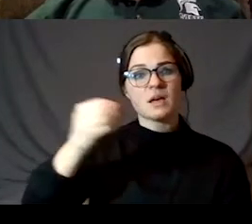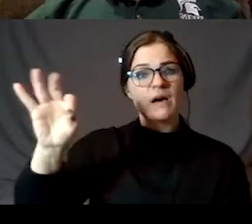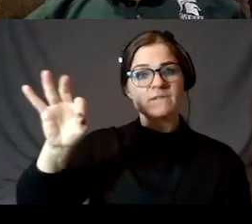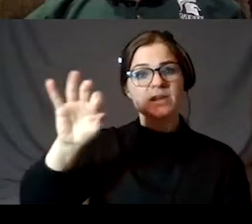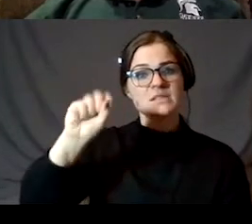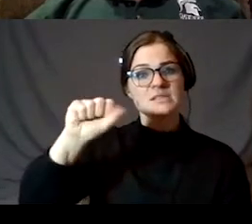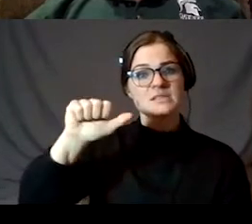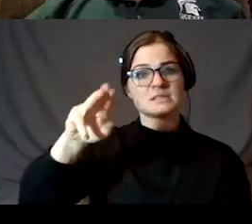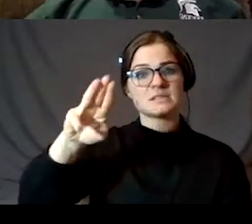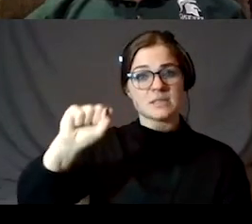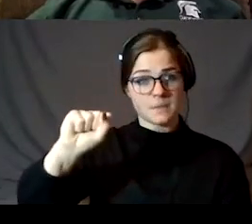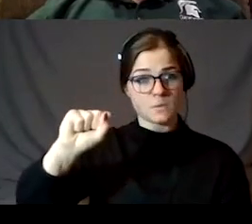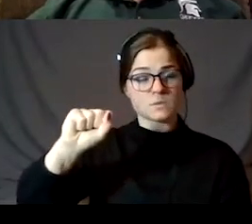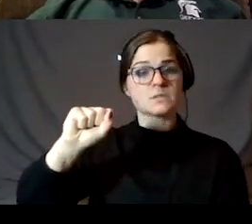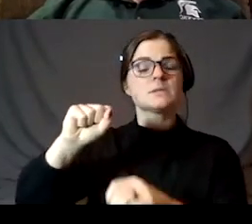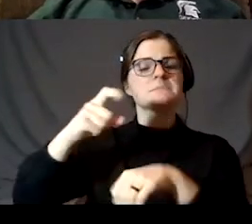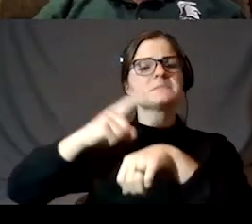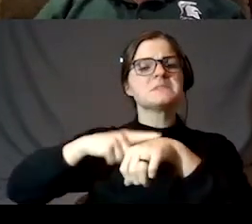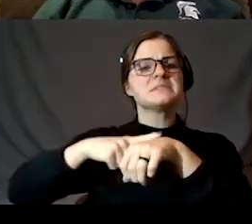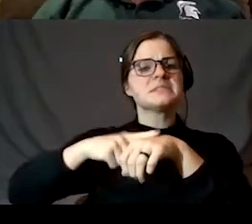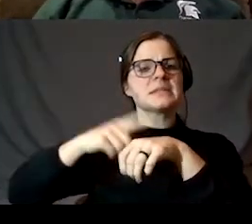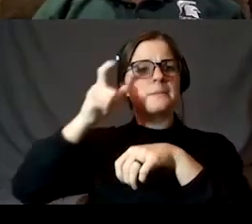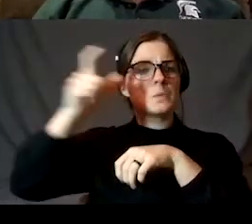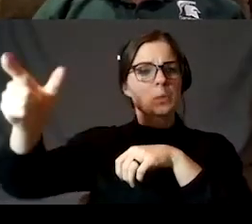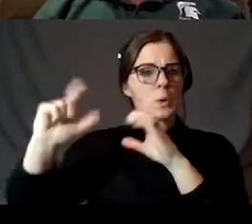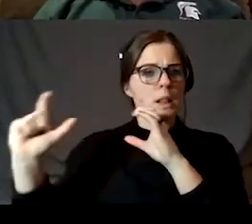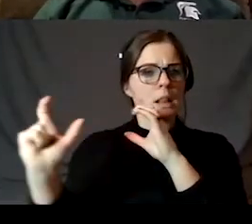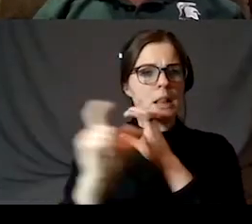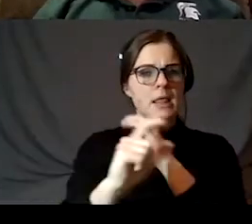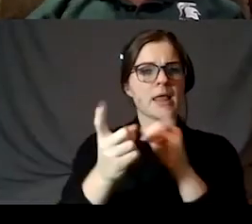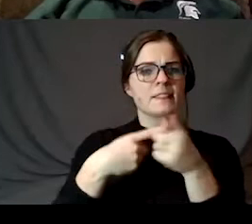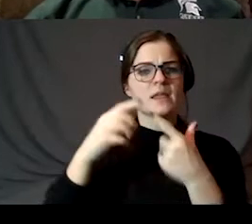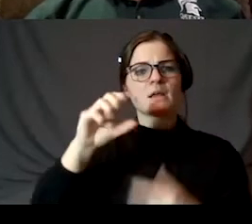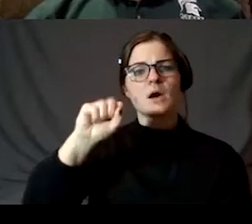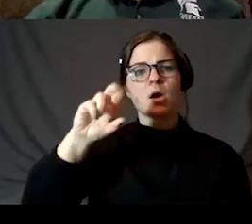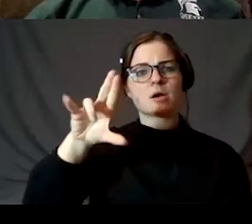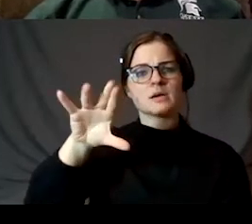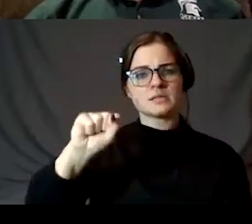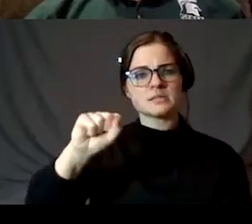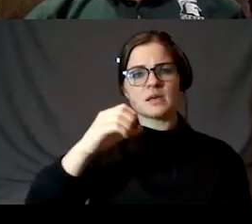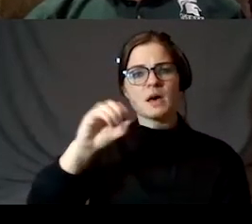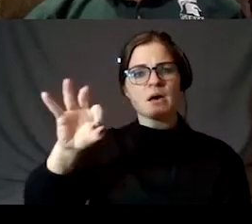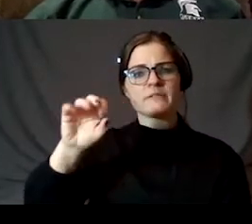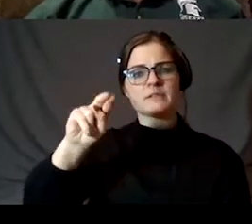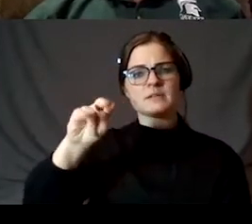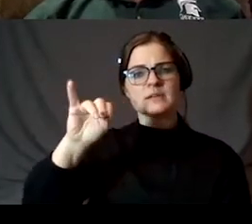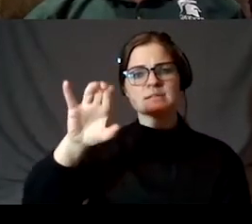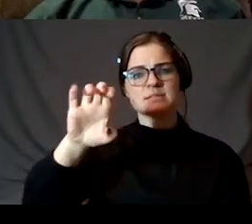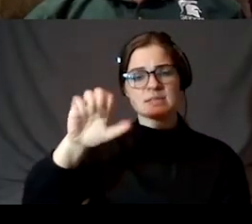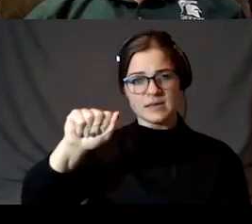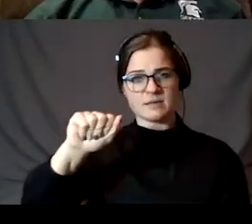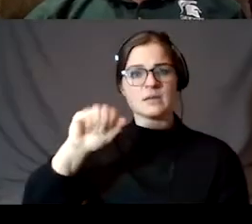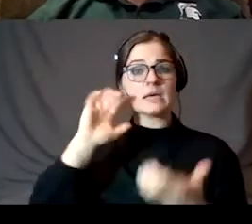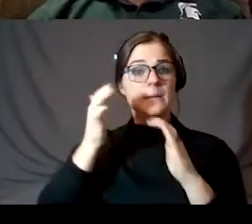passing in a lunar eclipse and Hipparticus of Nikaya or Nicaea compared partial and